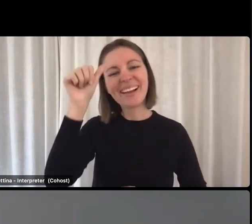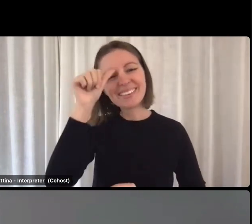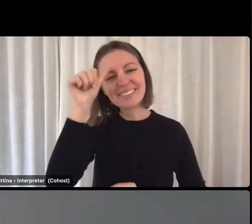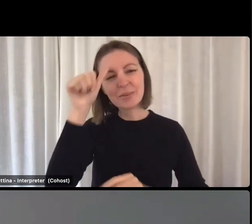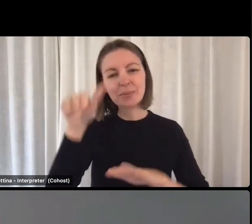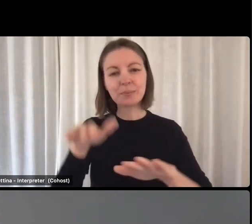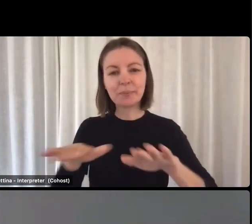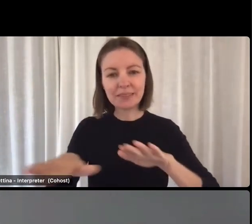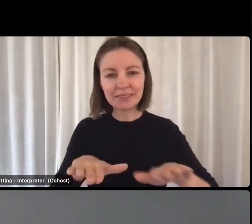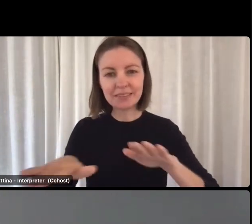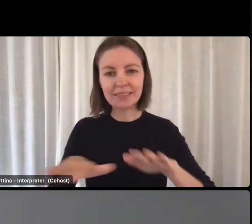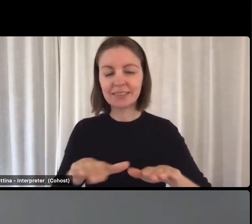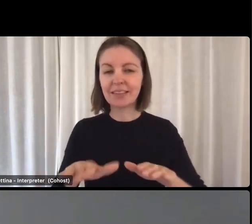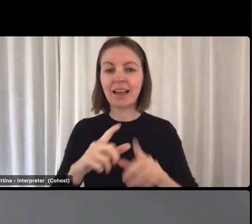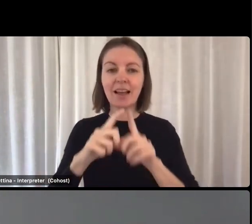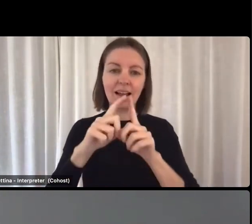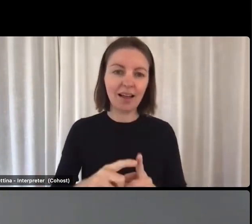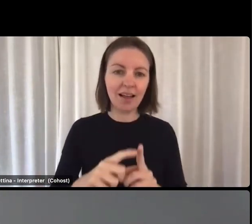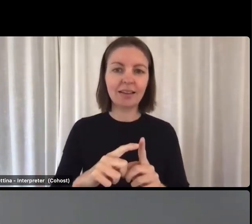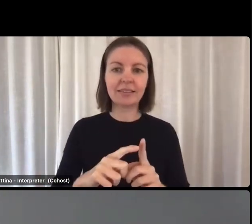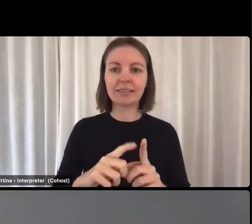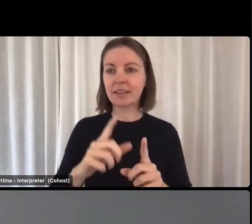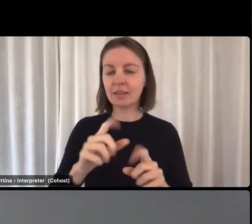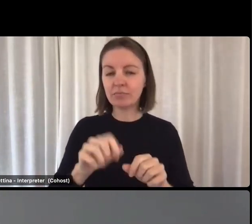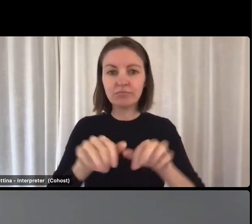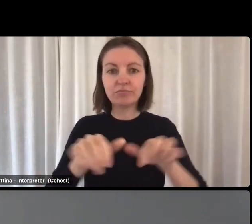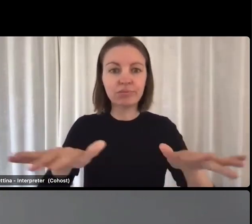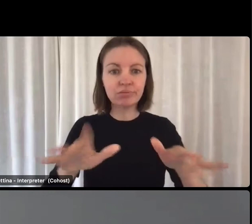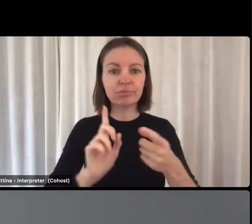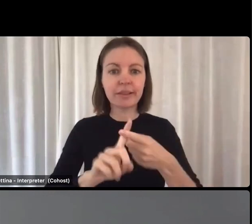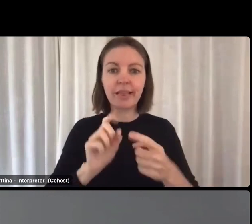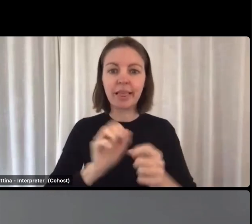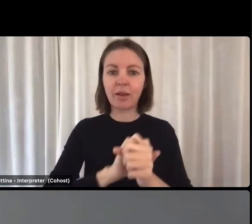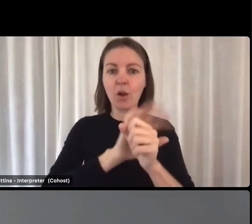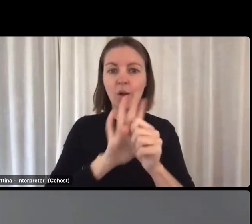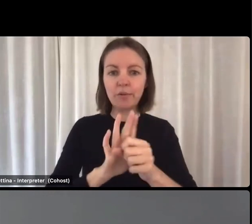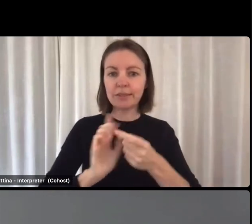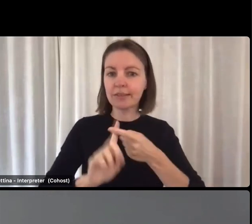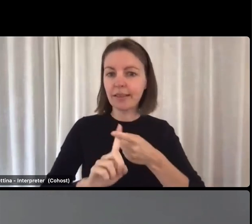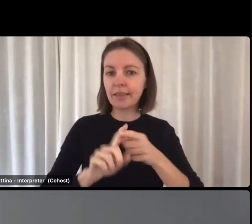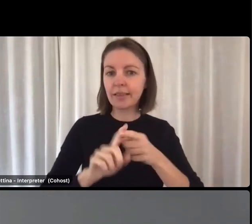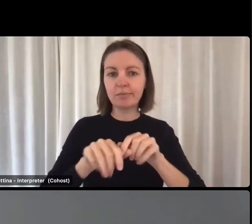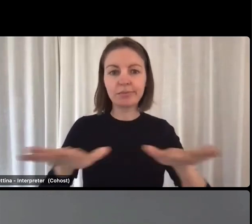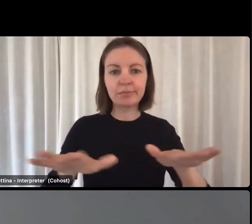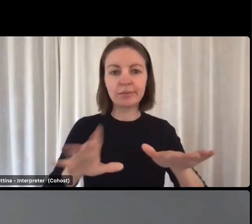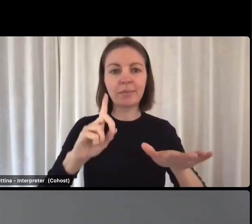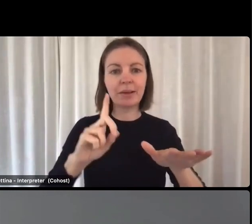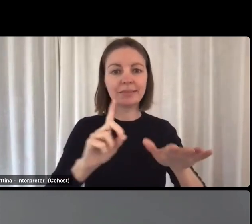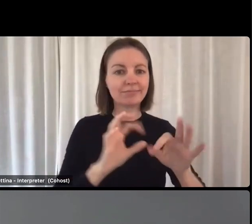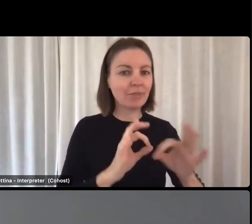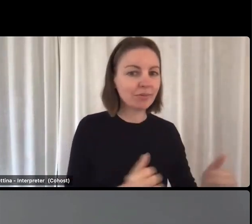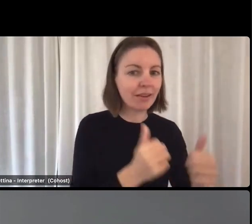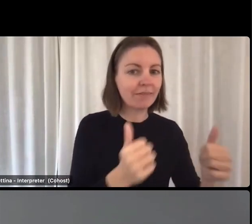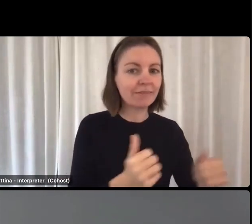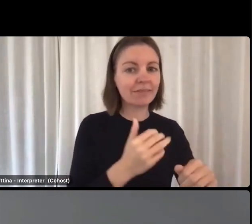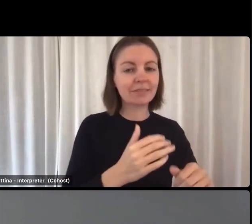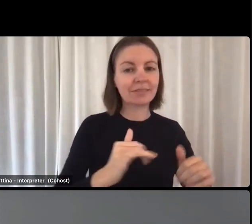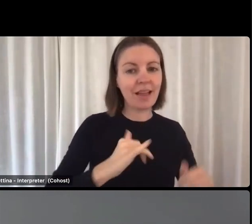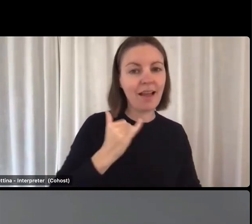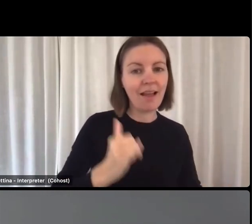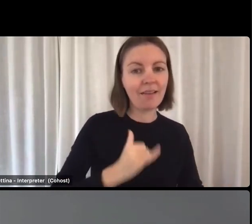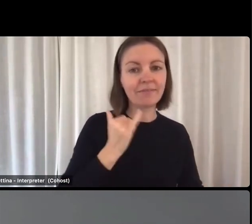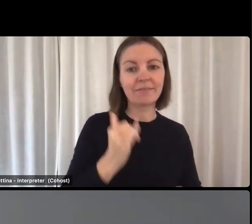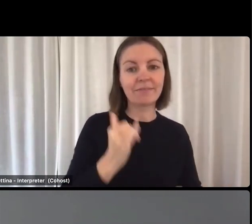past when people are dealing with COVID outbreaks still and workforce shortages that are not just in the aged care